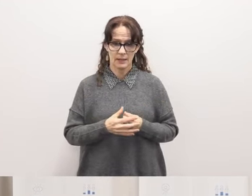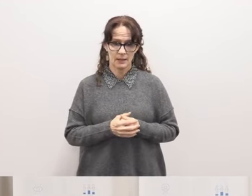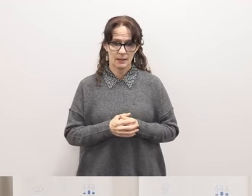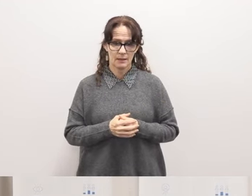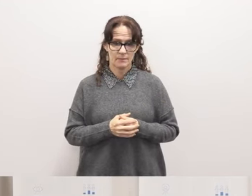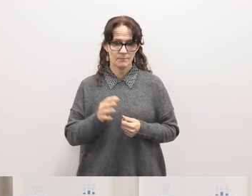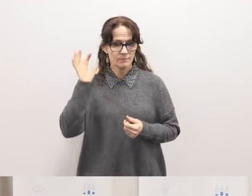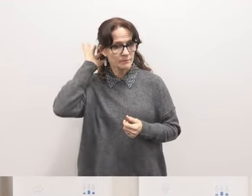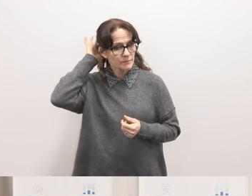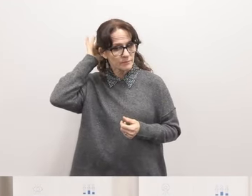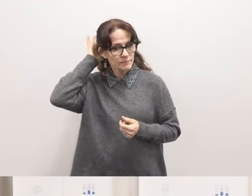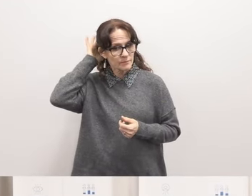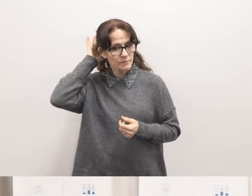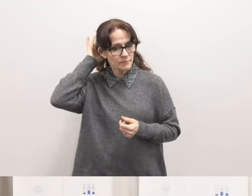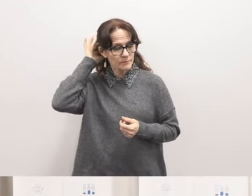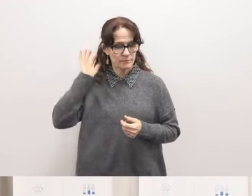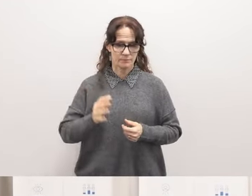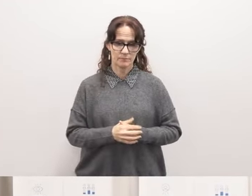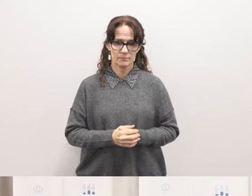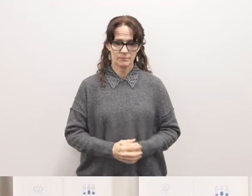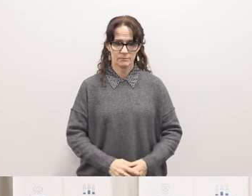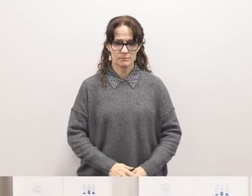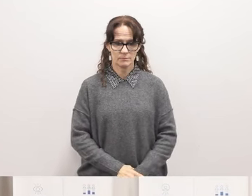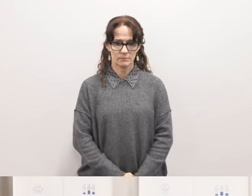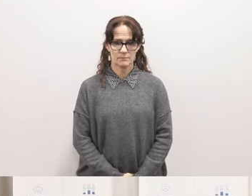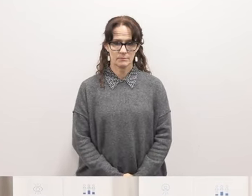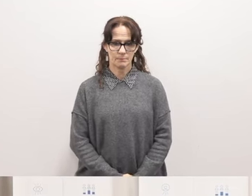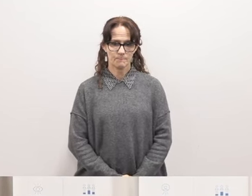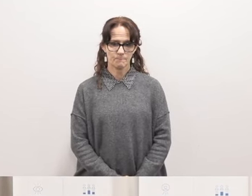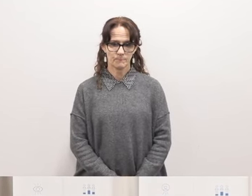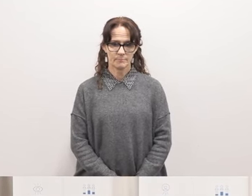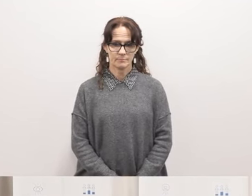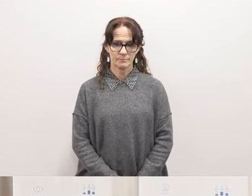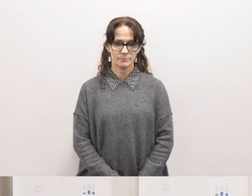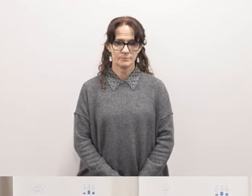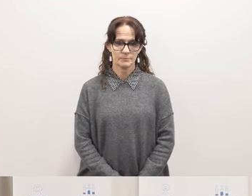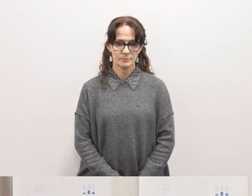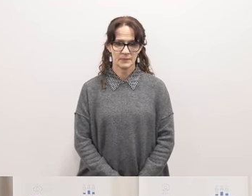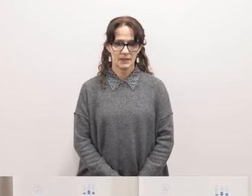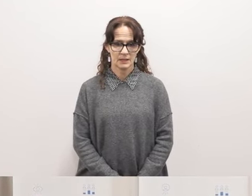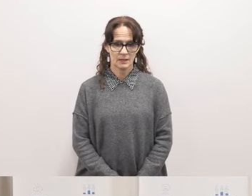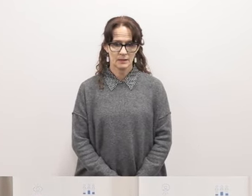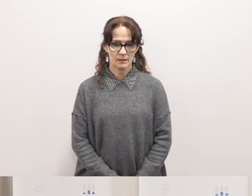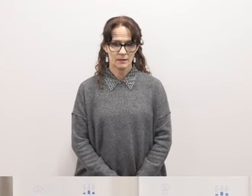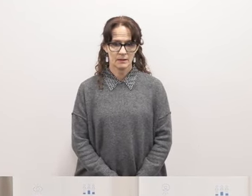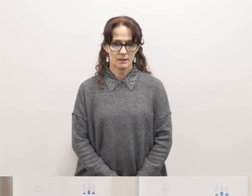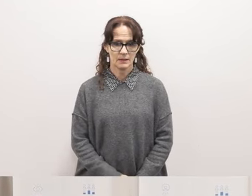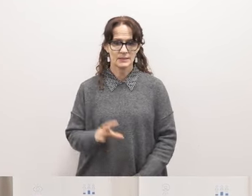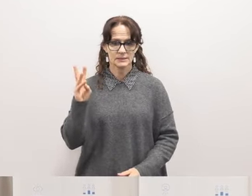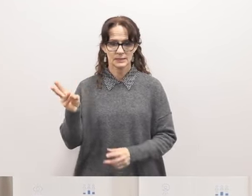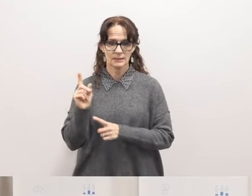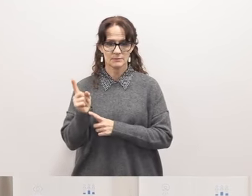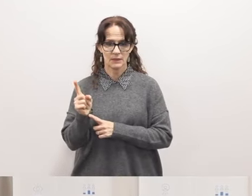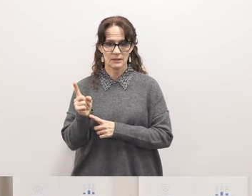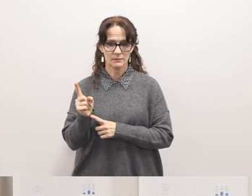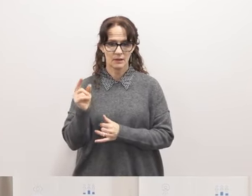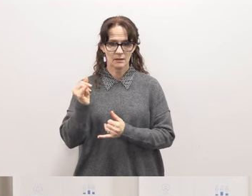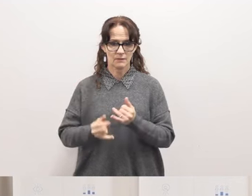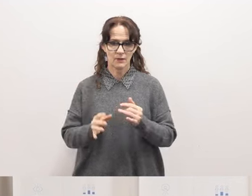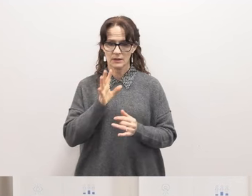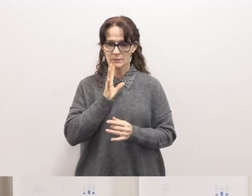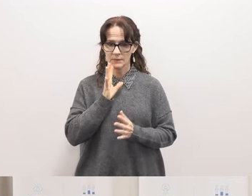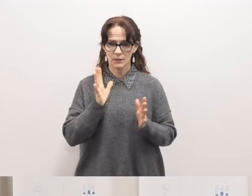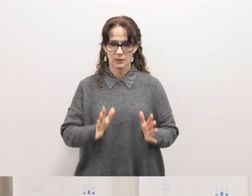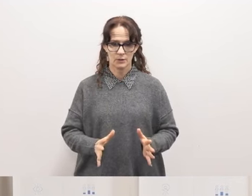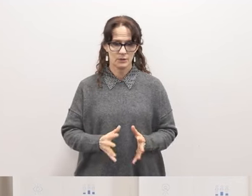six minutes on top of our final speaker.